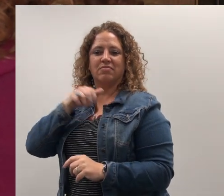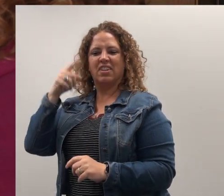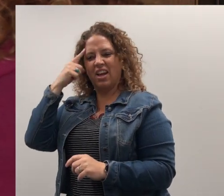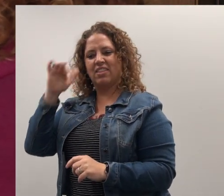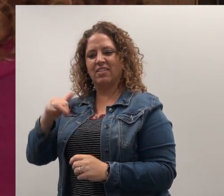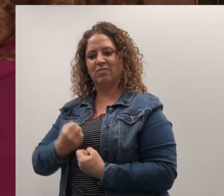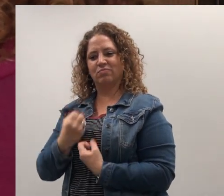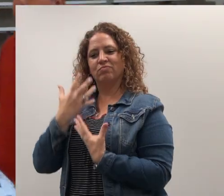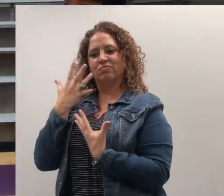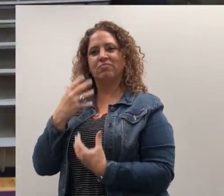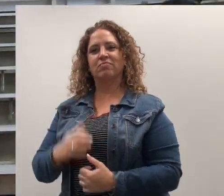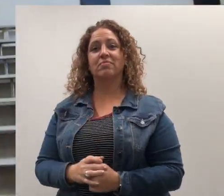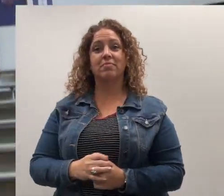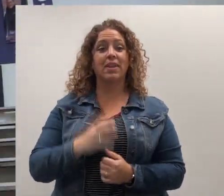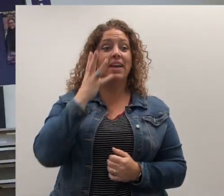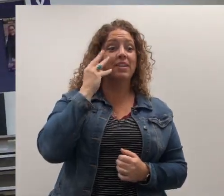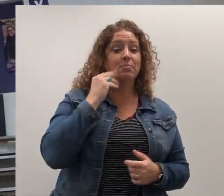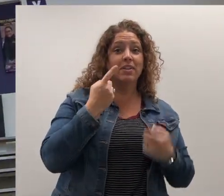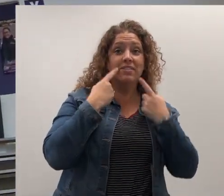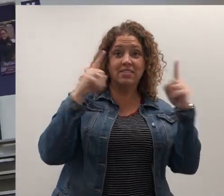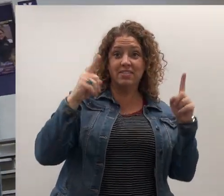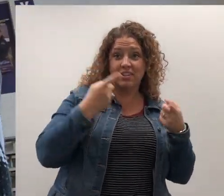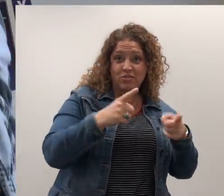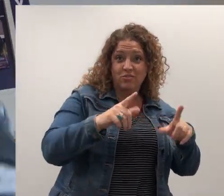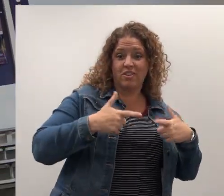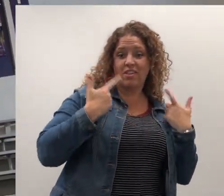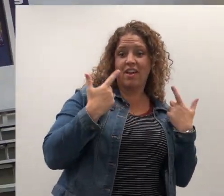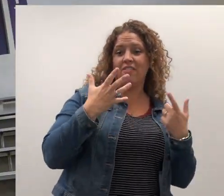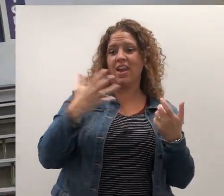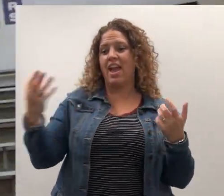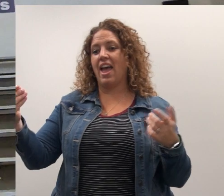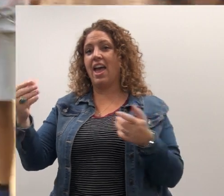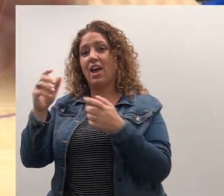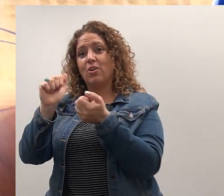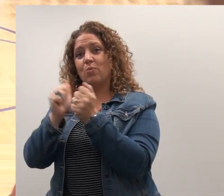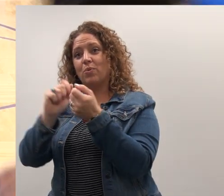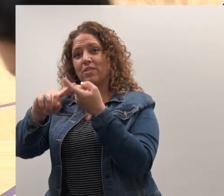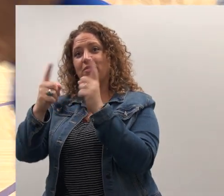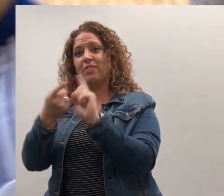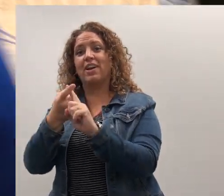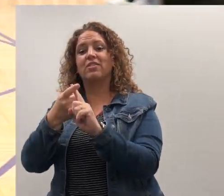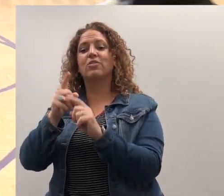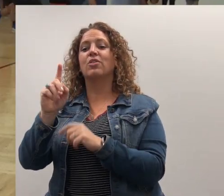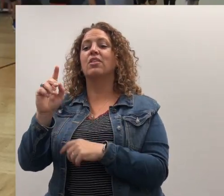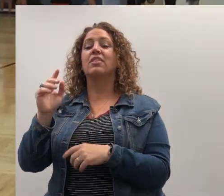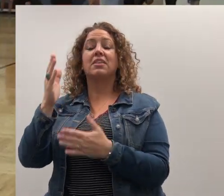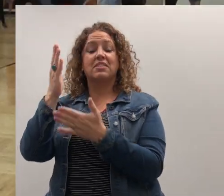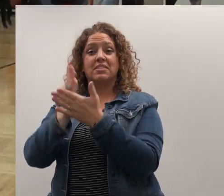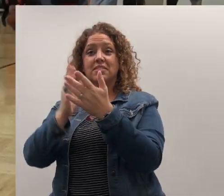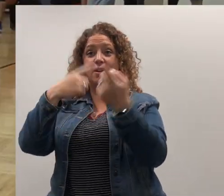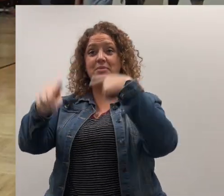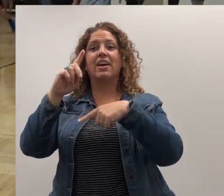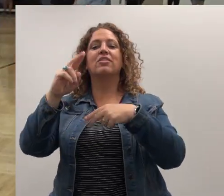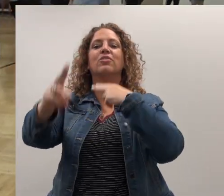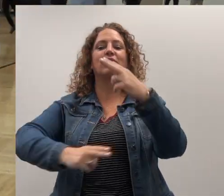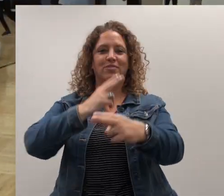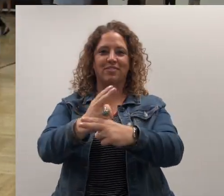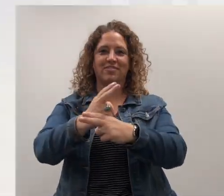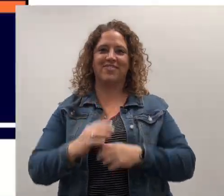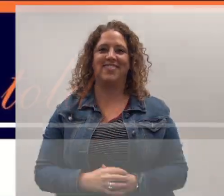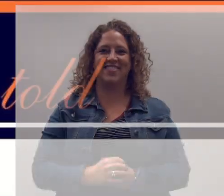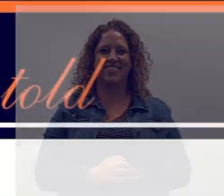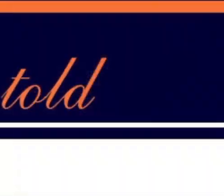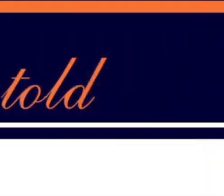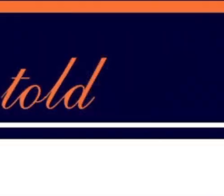think that is inspiring. Experiencing success in life. And with friends where some signs are universal.